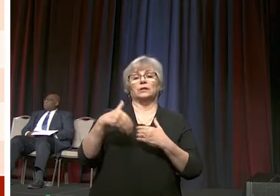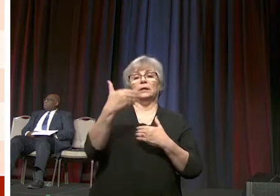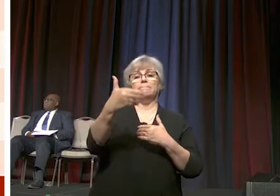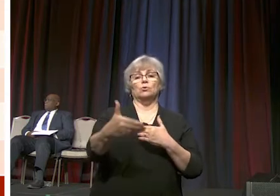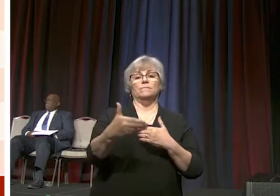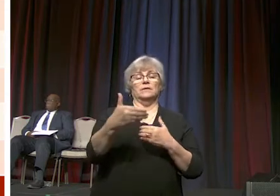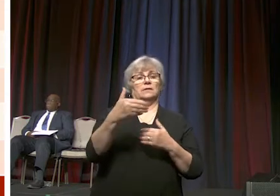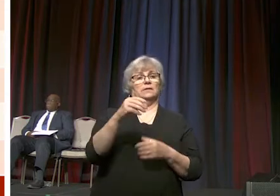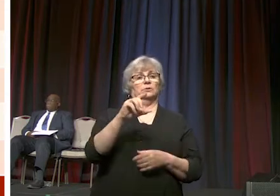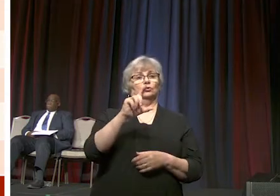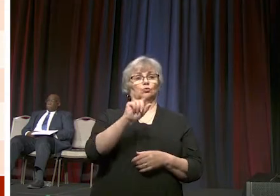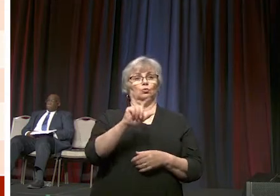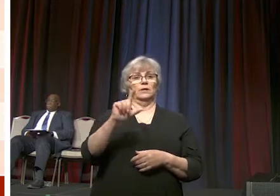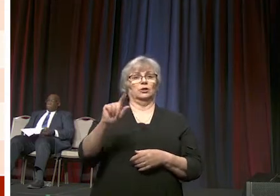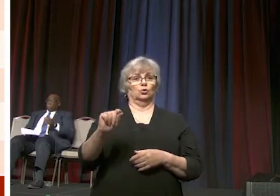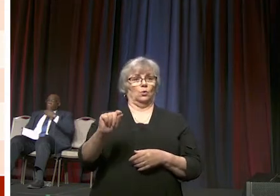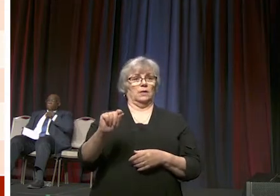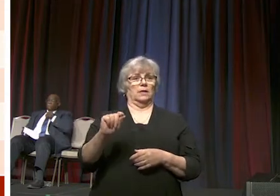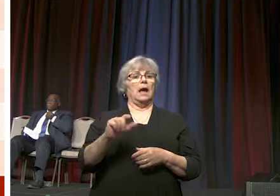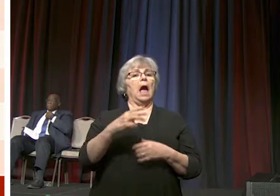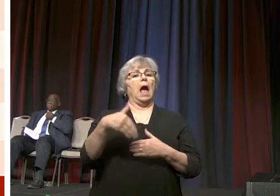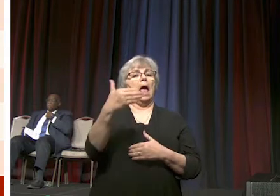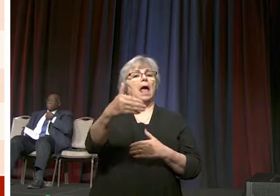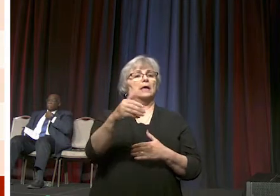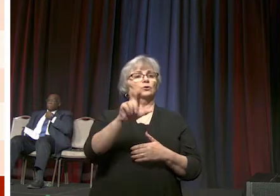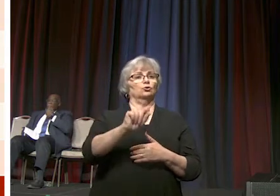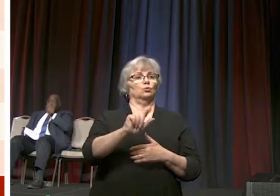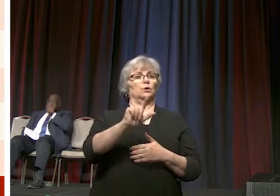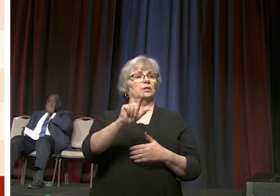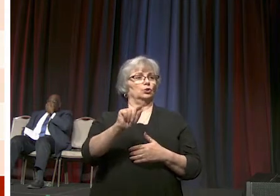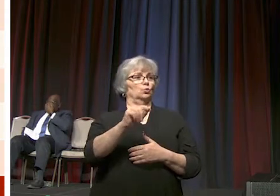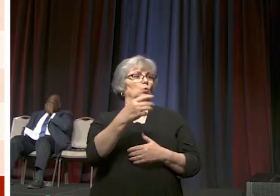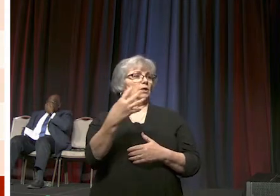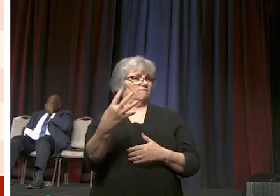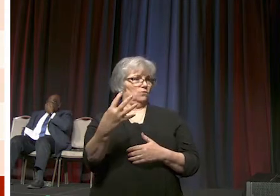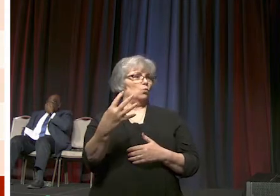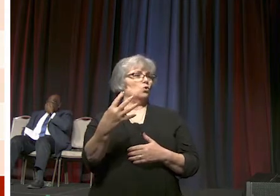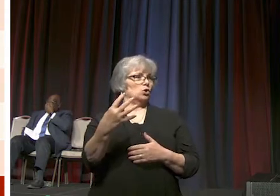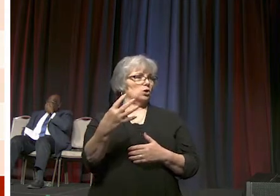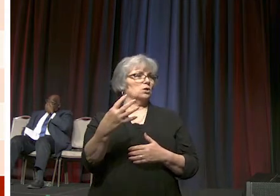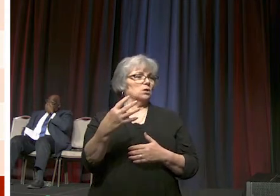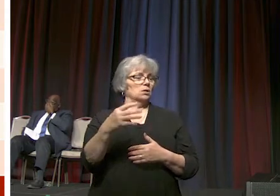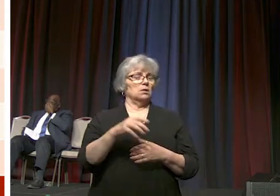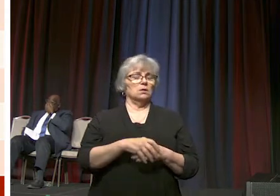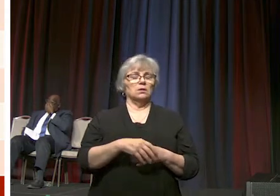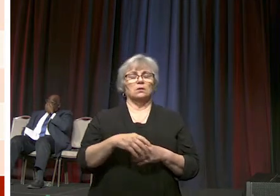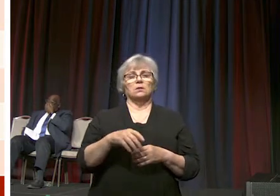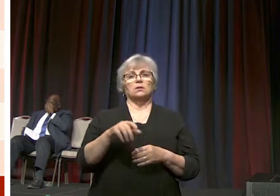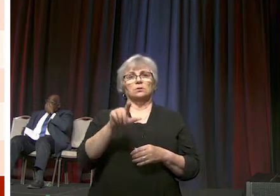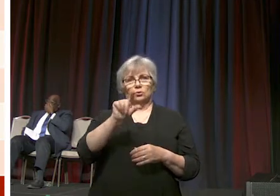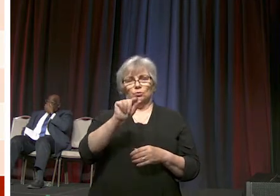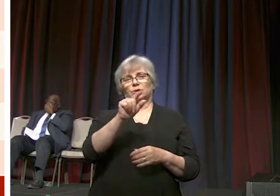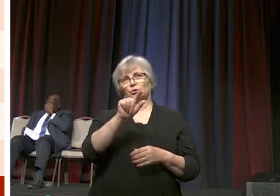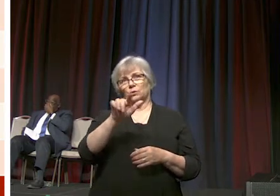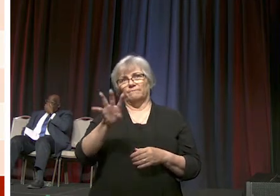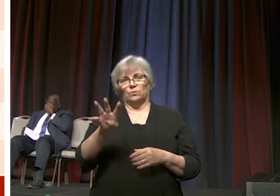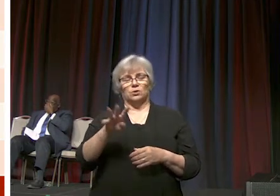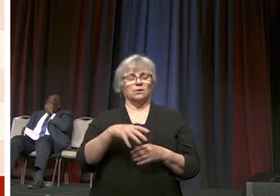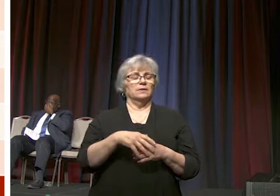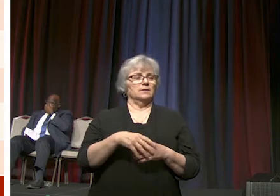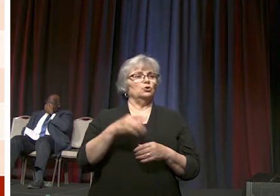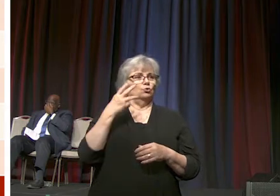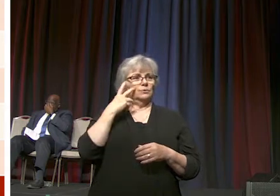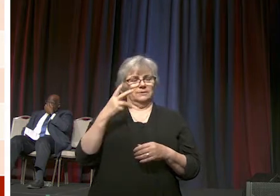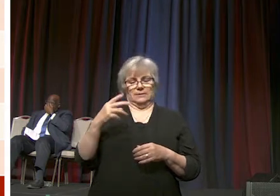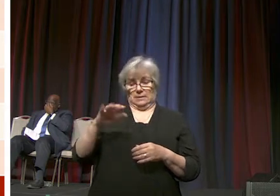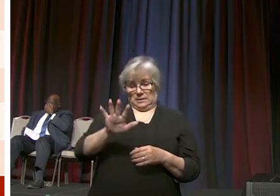2020 in through and to 2024 according to the current formula you have that there by jurisdiction and